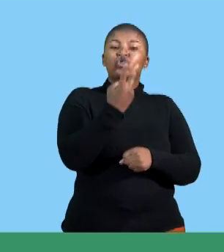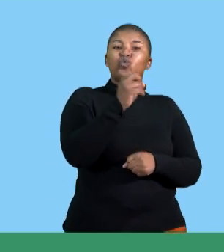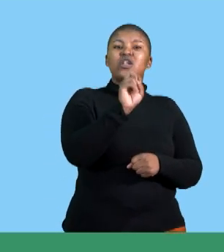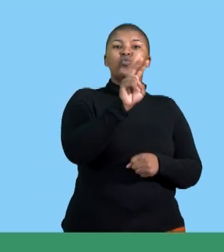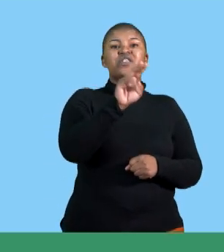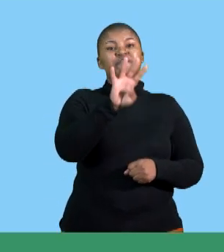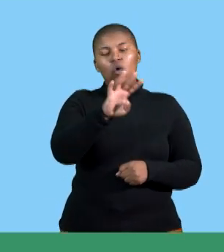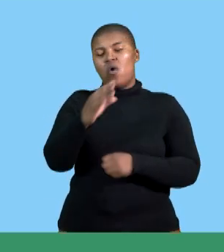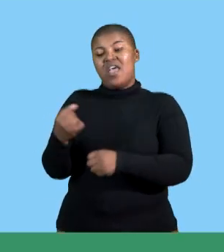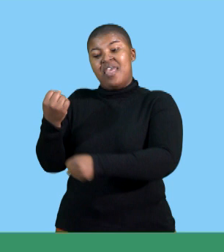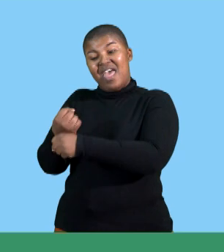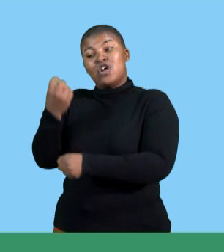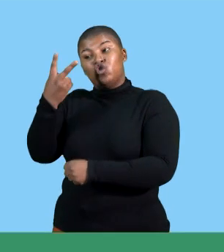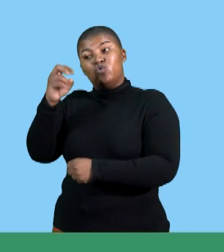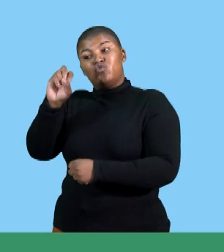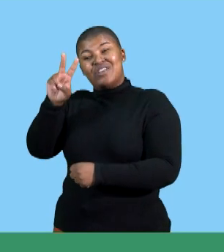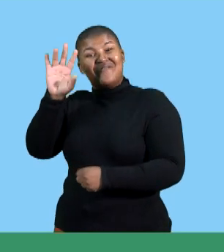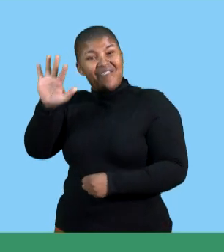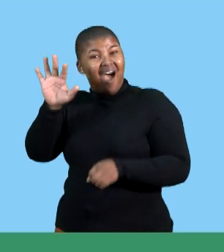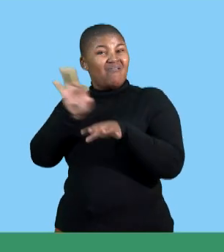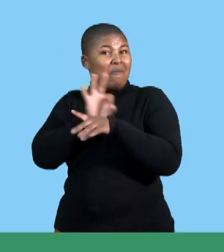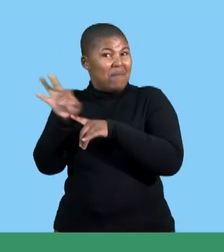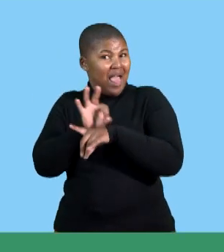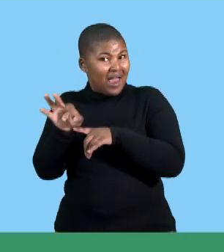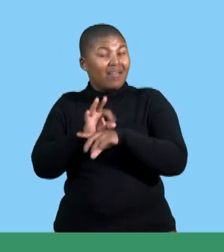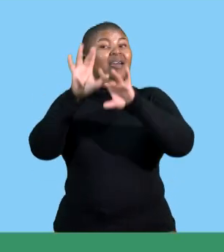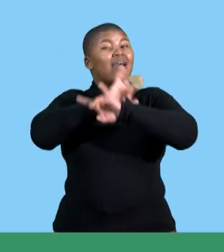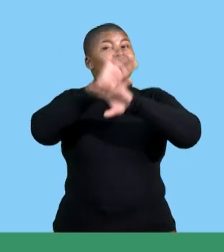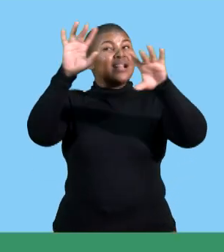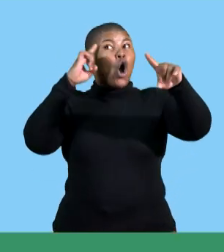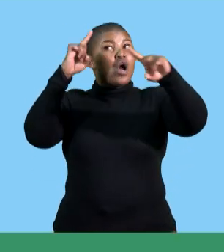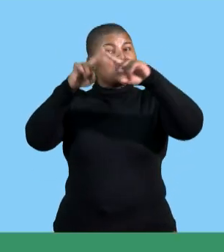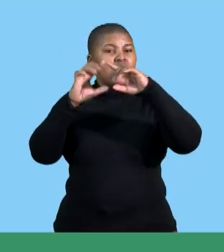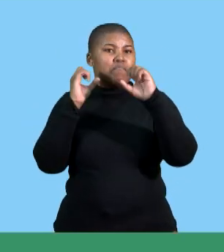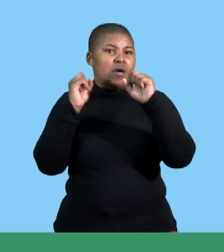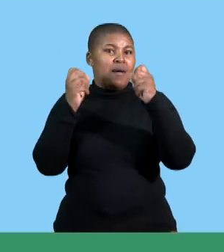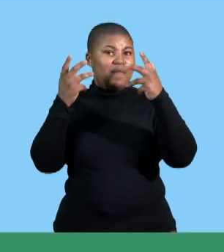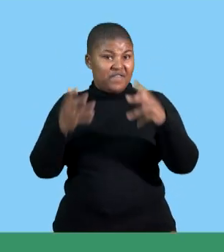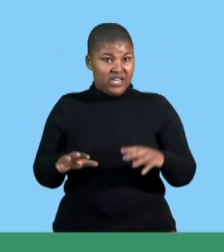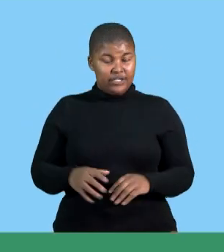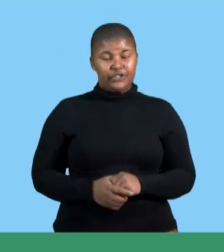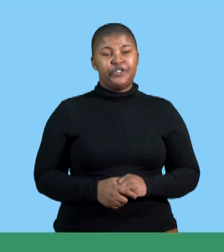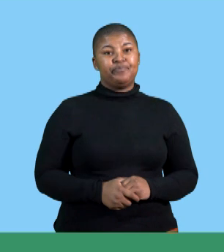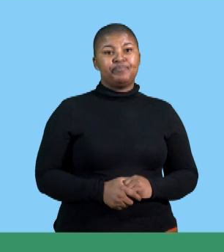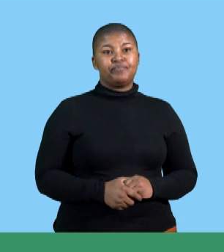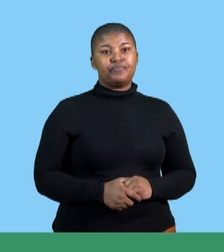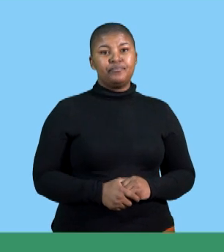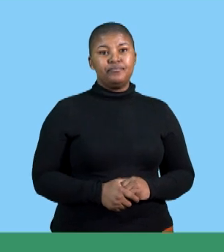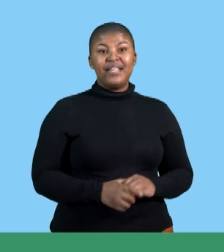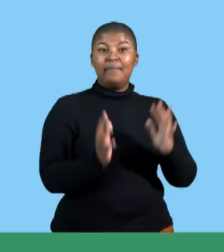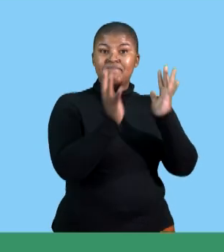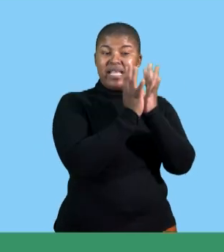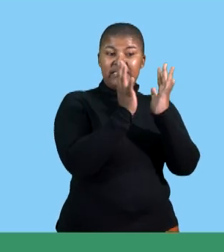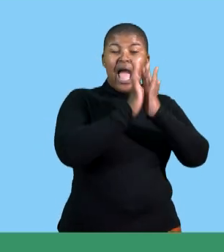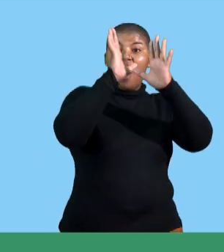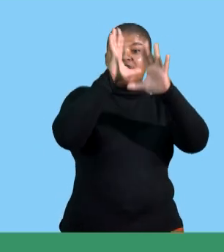objectives of the business were outlined so obviously with this sentence that says the meeting focused on